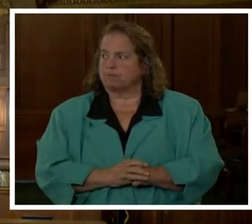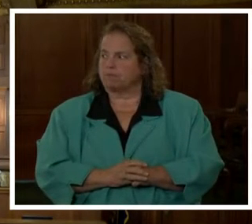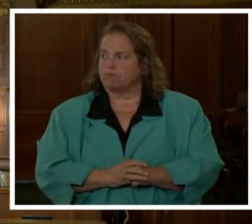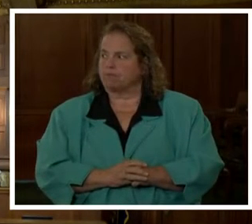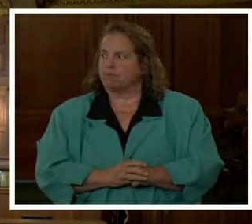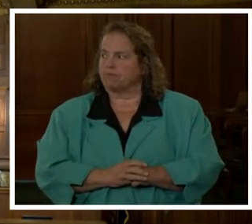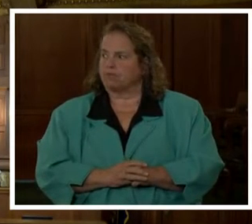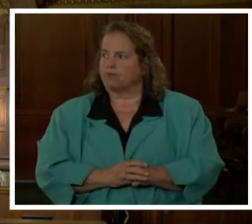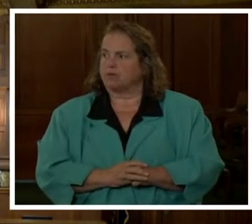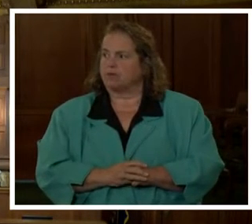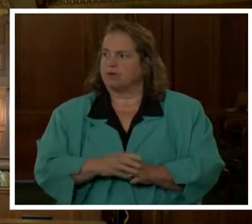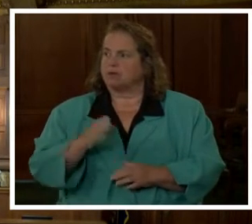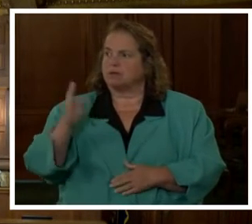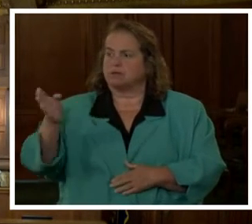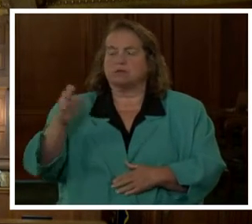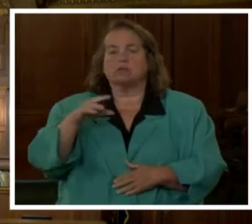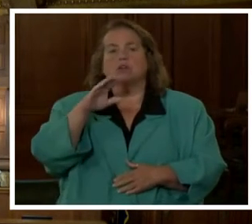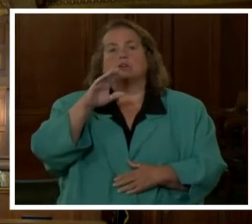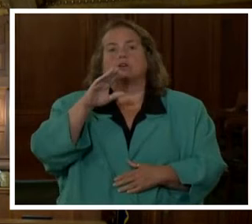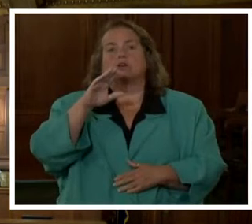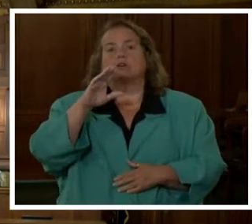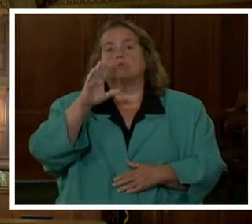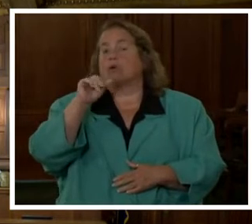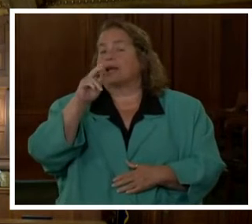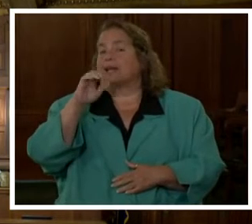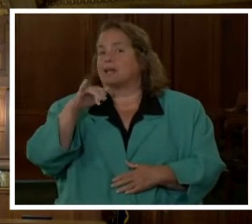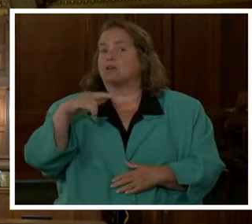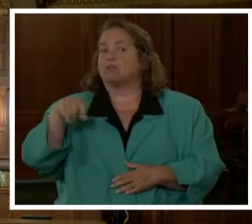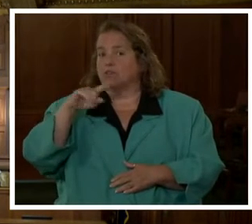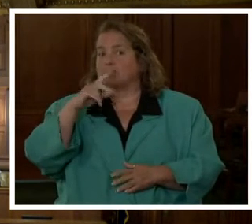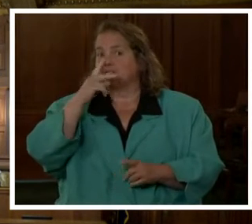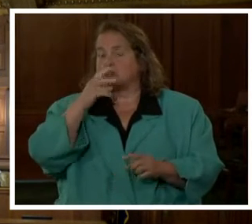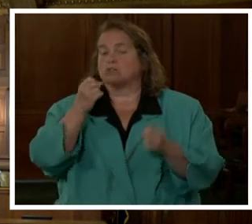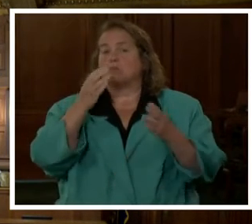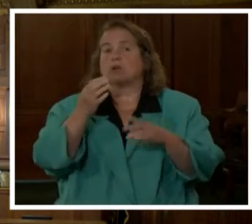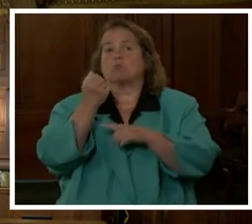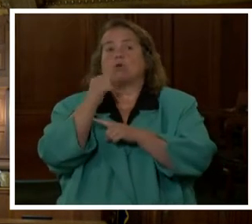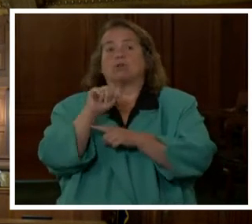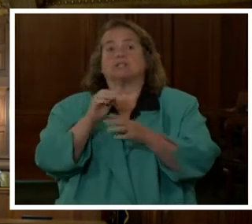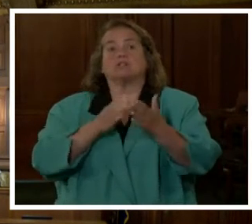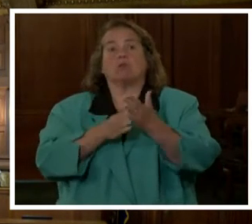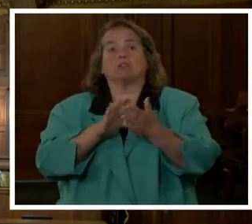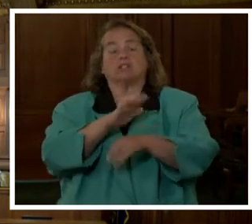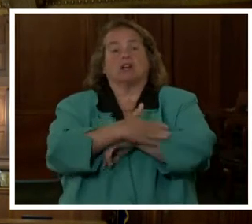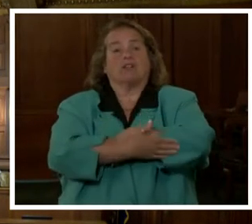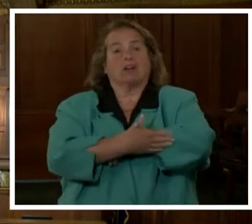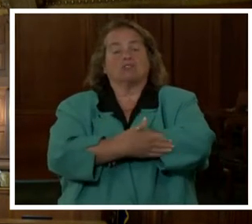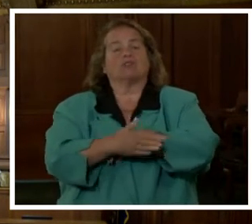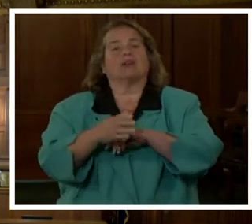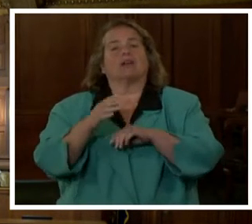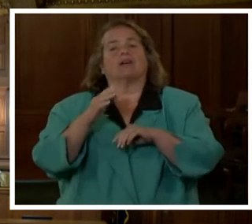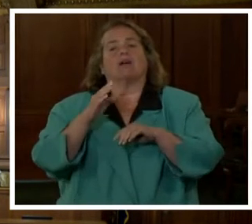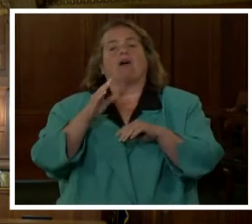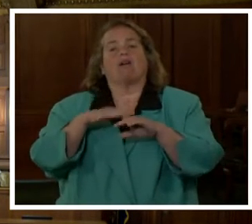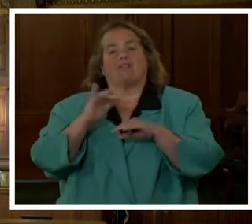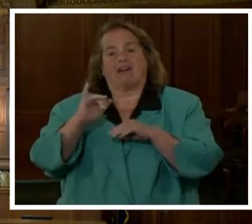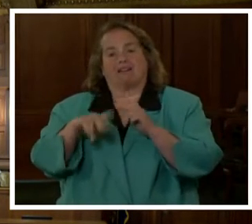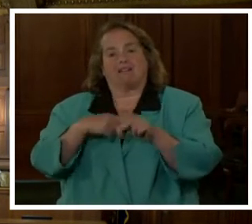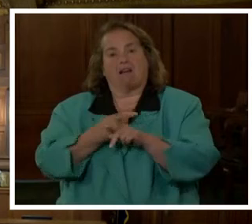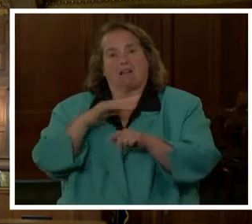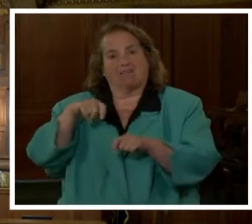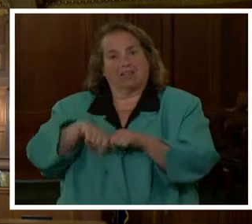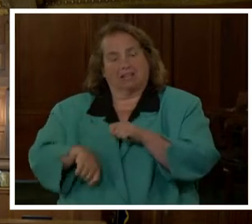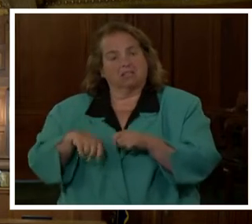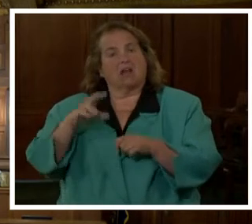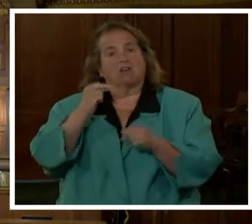We've seen so many protests across the country against the kind of, you know, killings that, unfortunately, are not